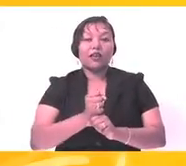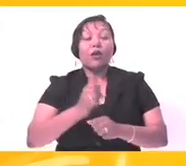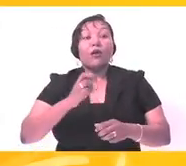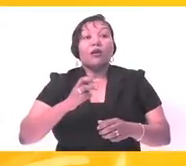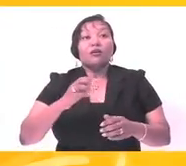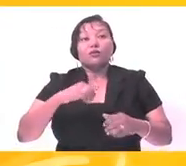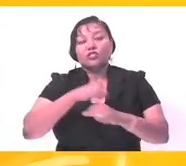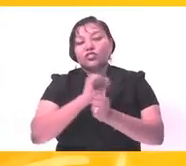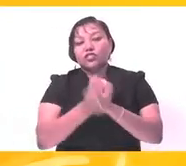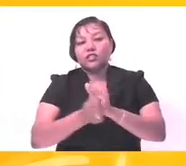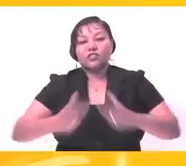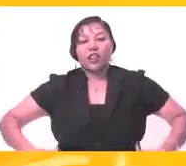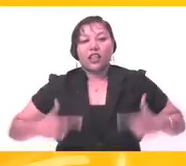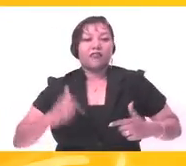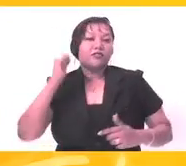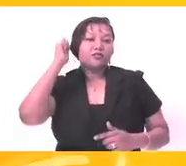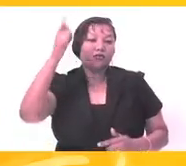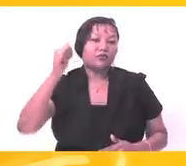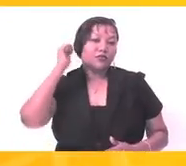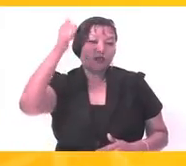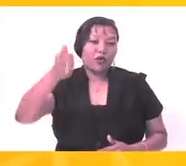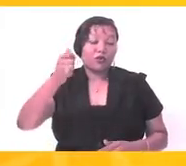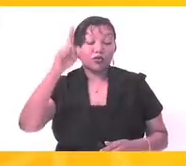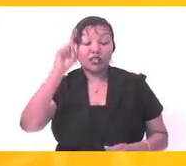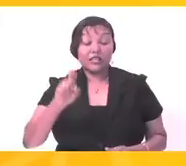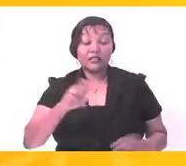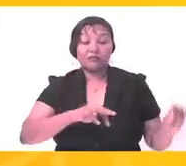quality of life tomorrow. So stay flexible.